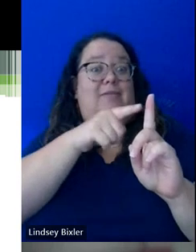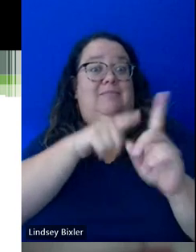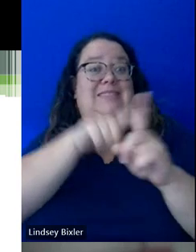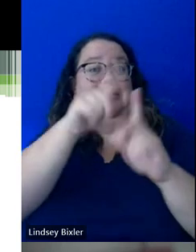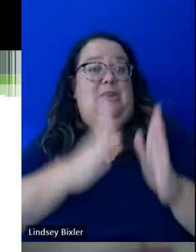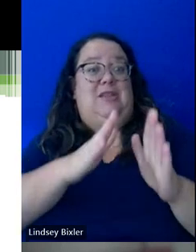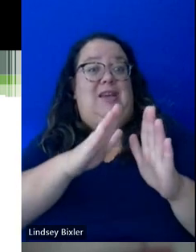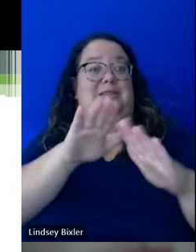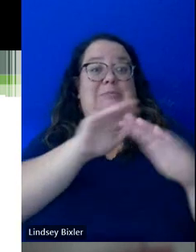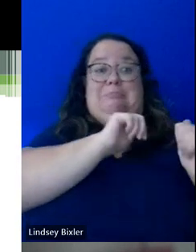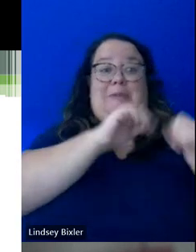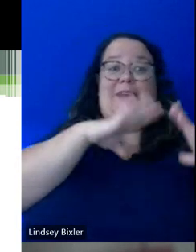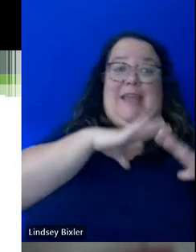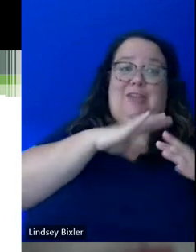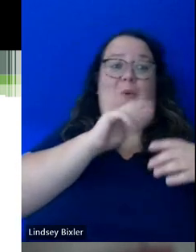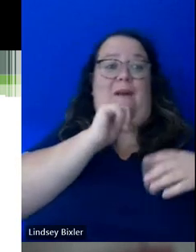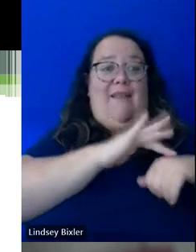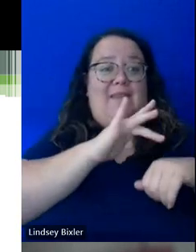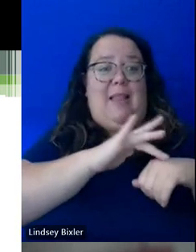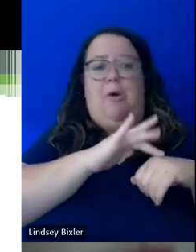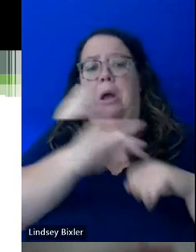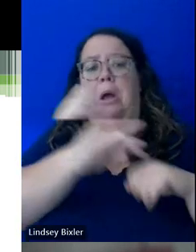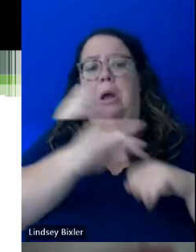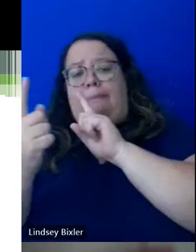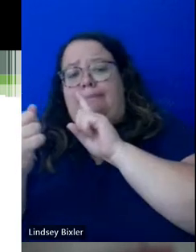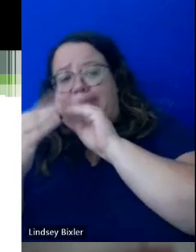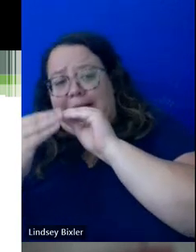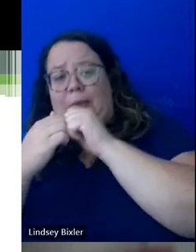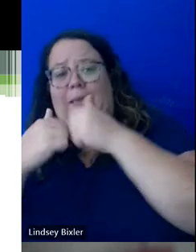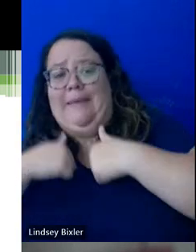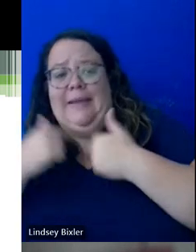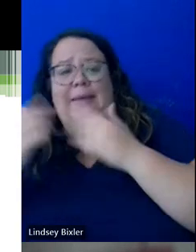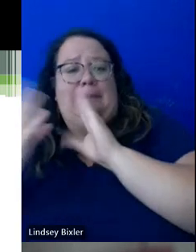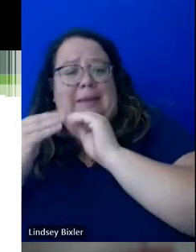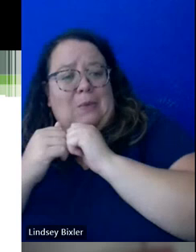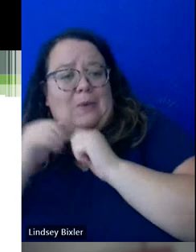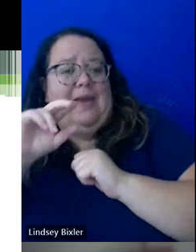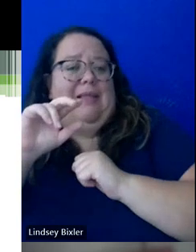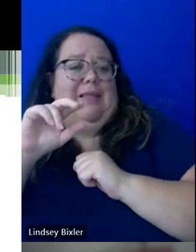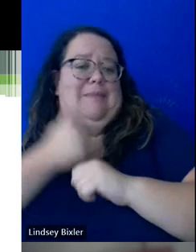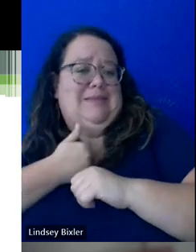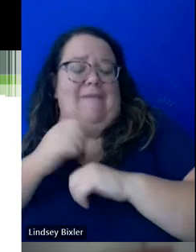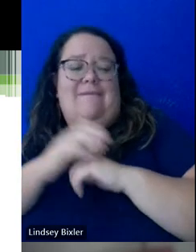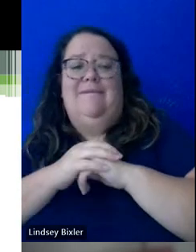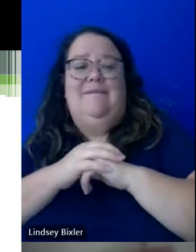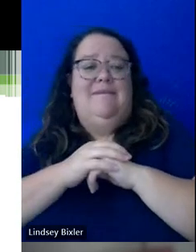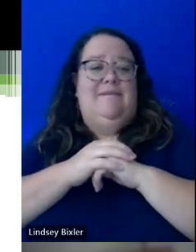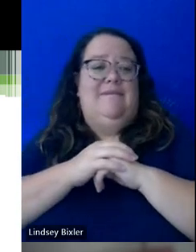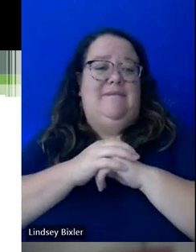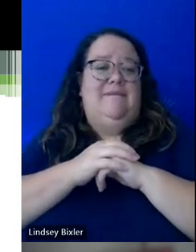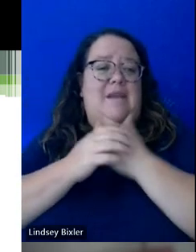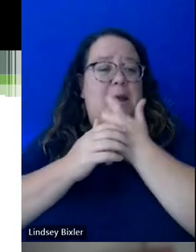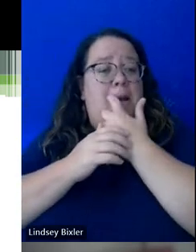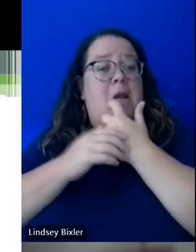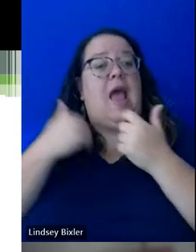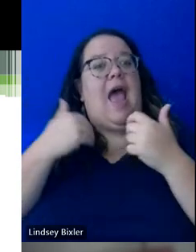not available, students can always see Nate and myself. But we also have a very robust system, software system, and